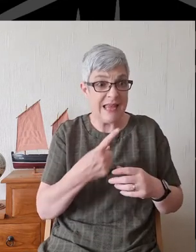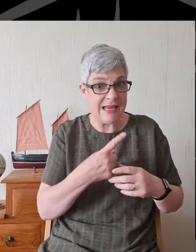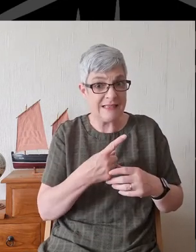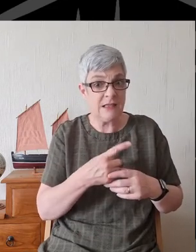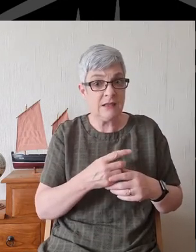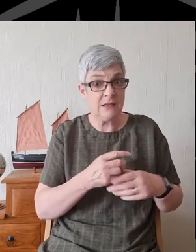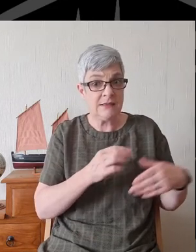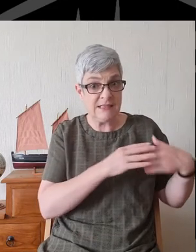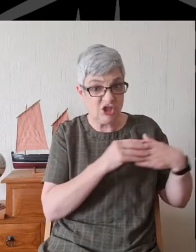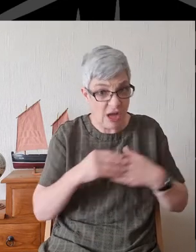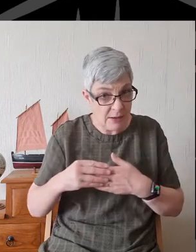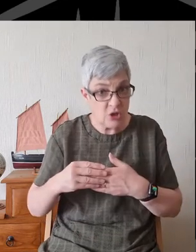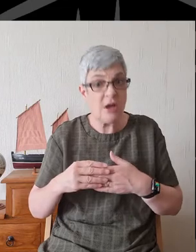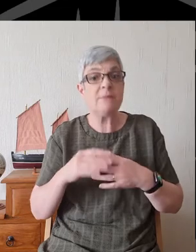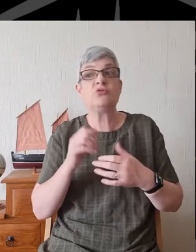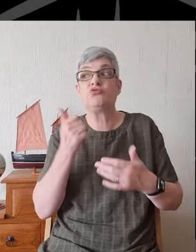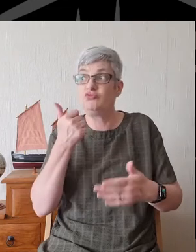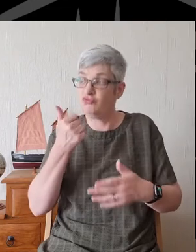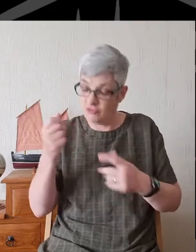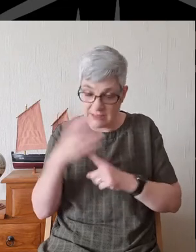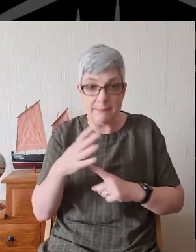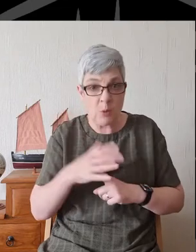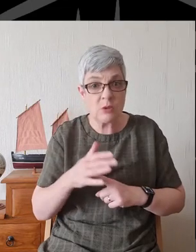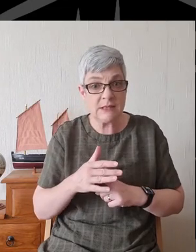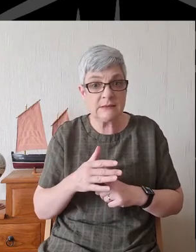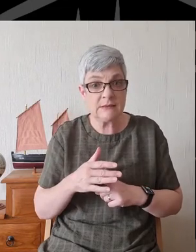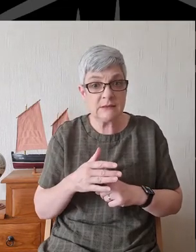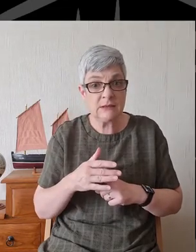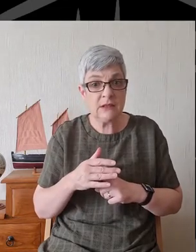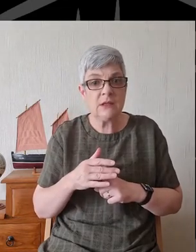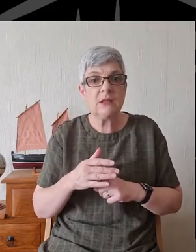And so, God had to do a new work and a new thing.